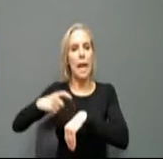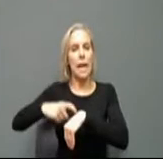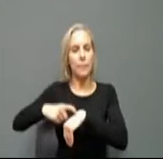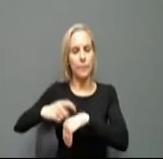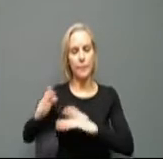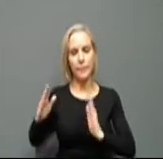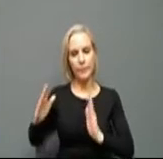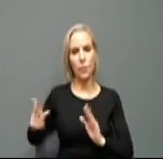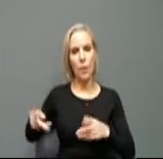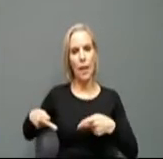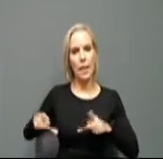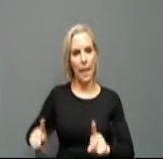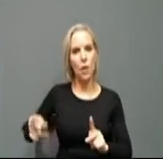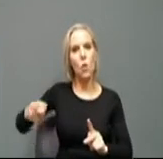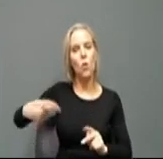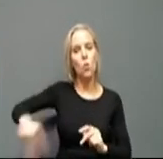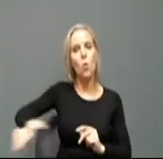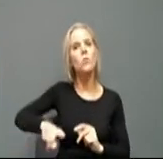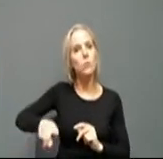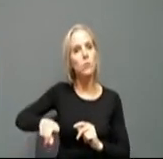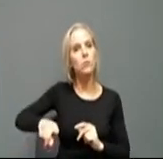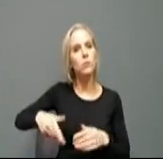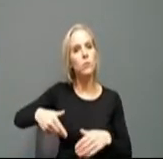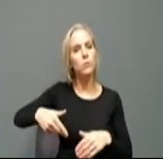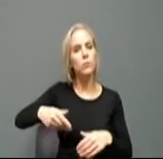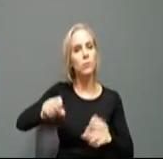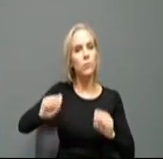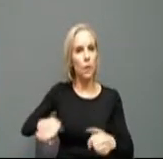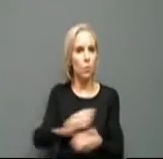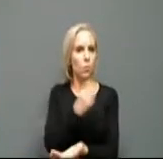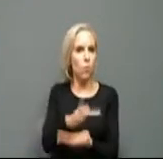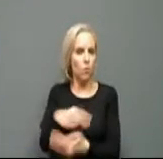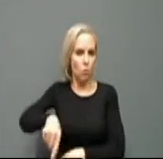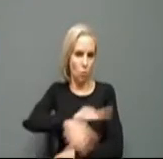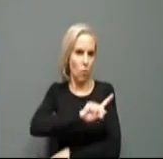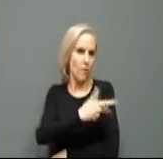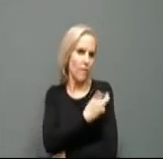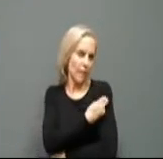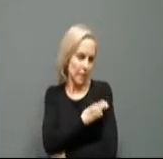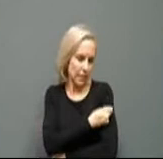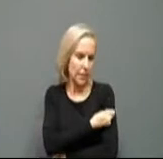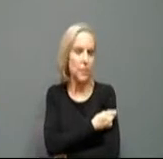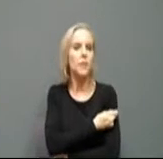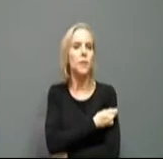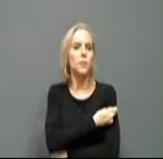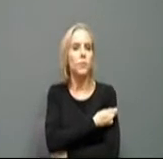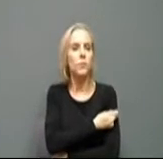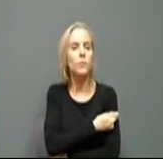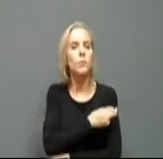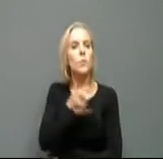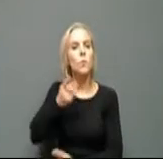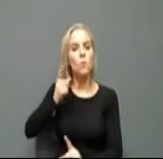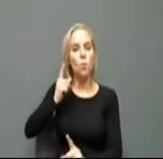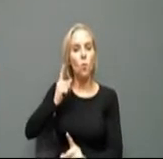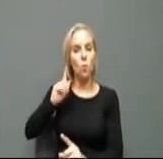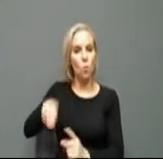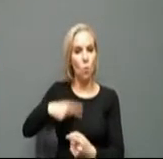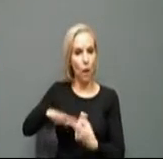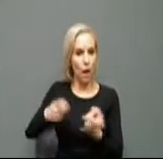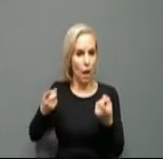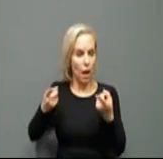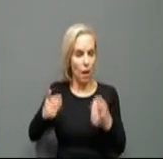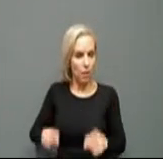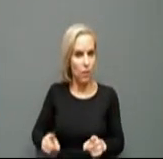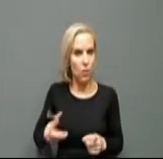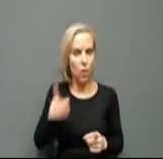allow those individuals to get vaccinated. And we can look at at the point when that's occurred. Hopefully a